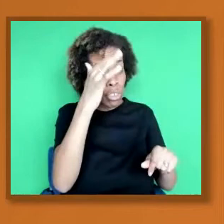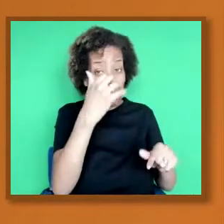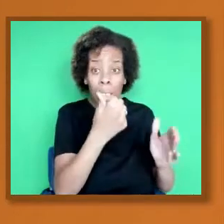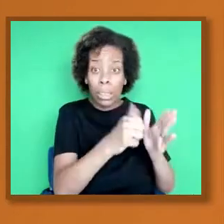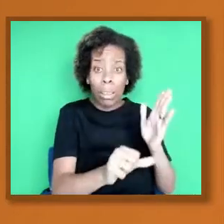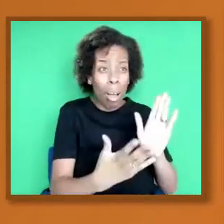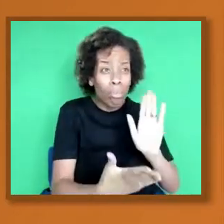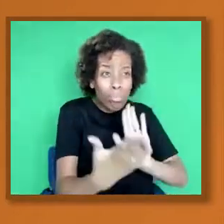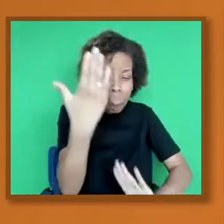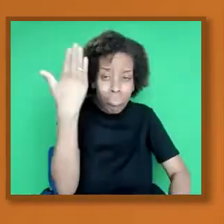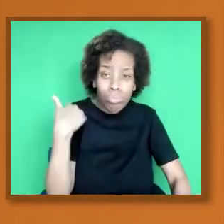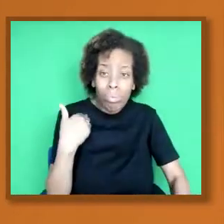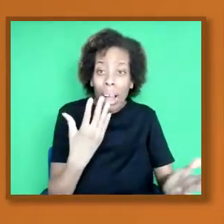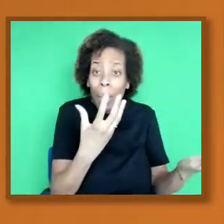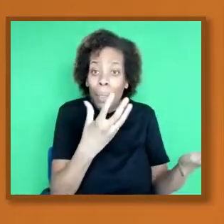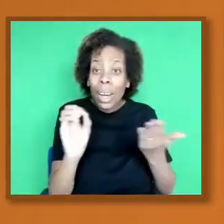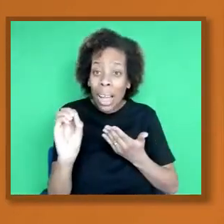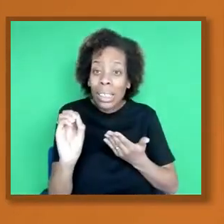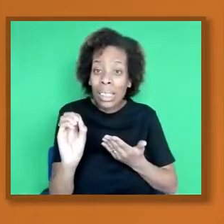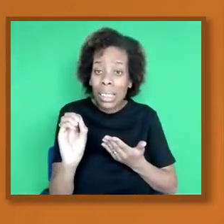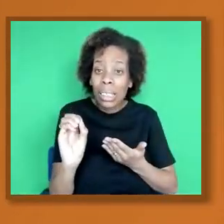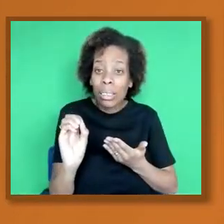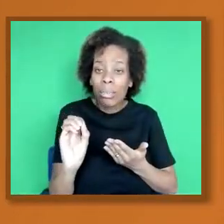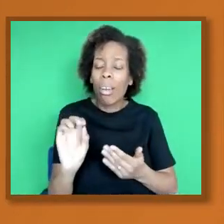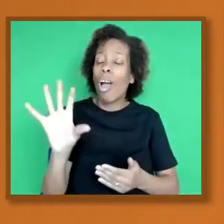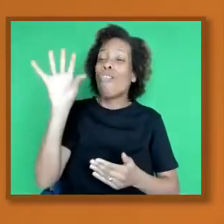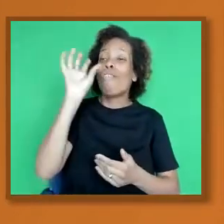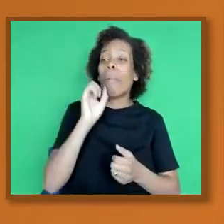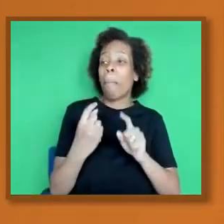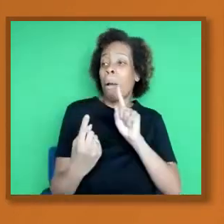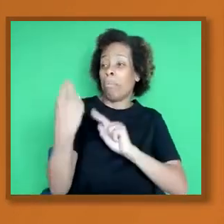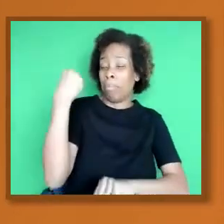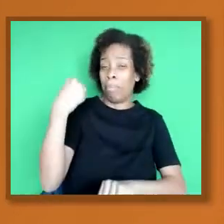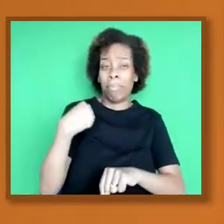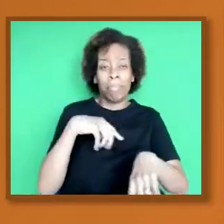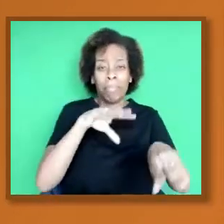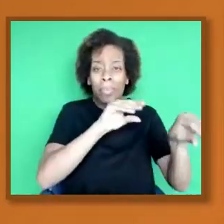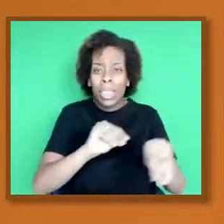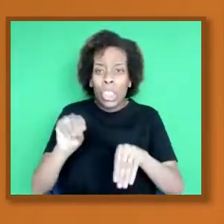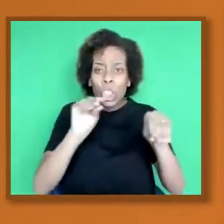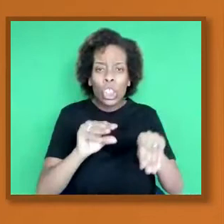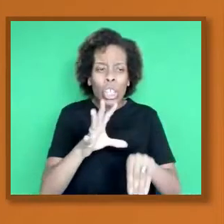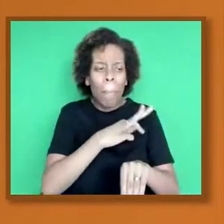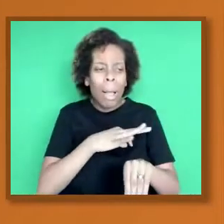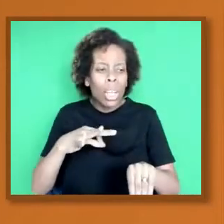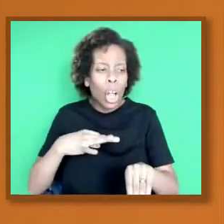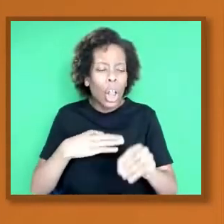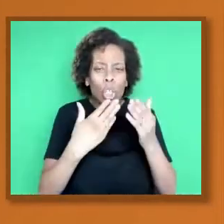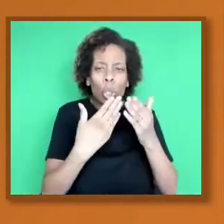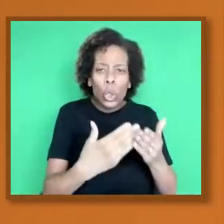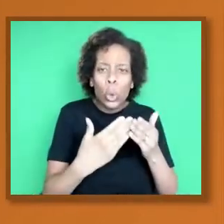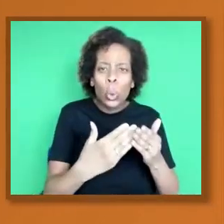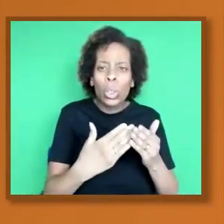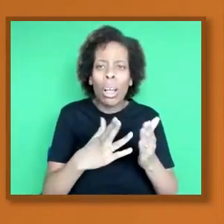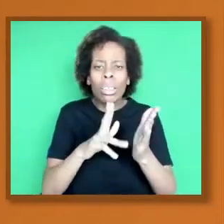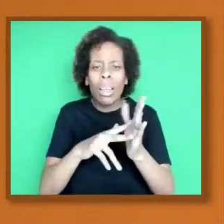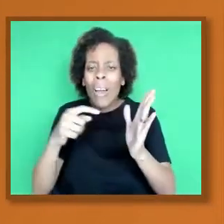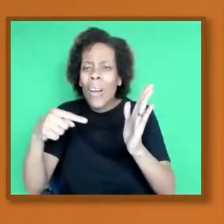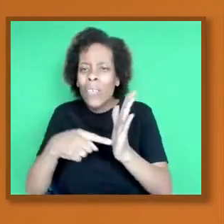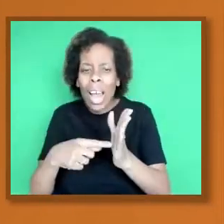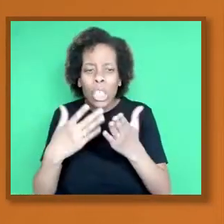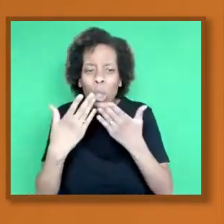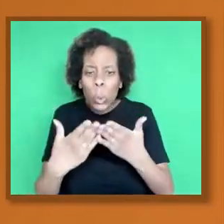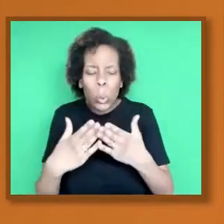when I was teaching medical students and vet students, you know, about different types of vaccines, I